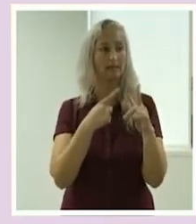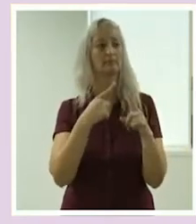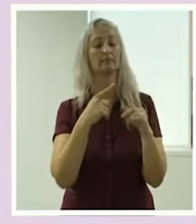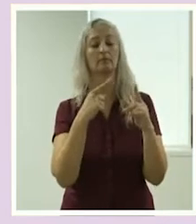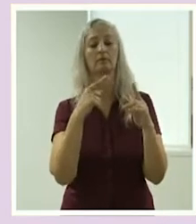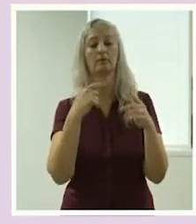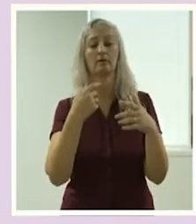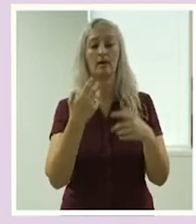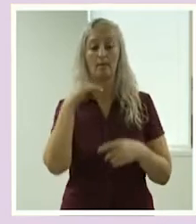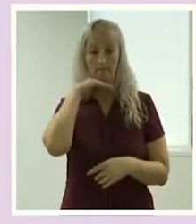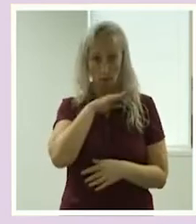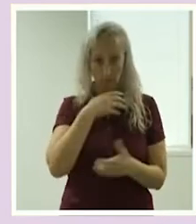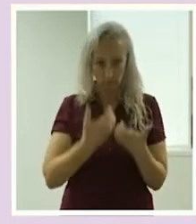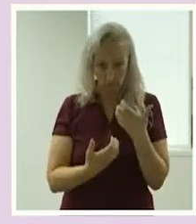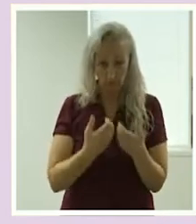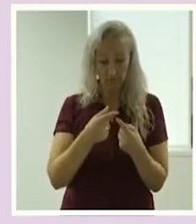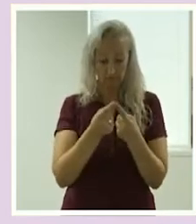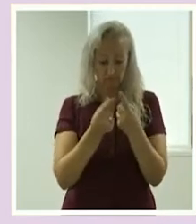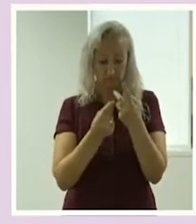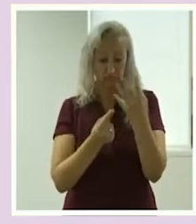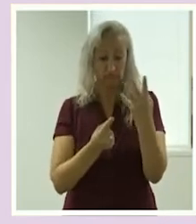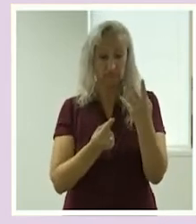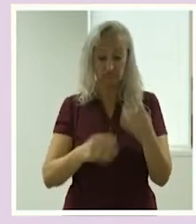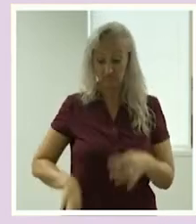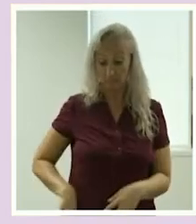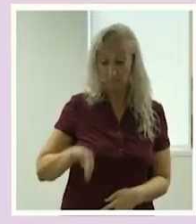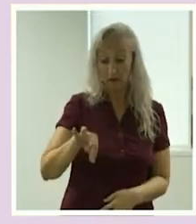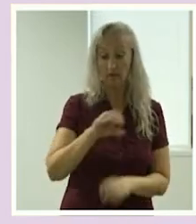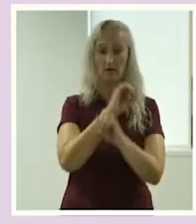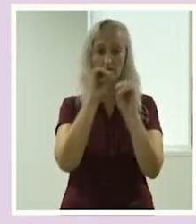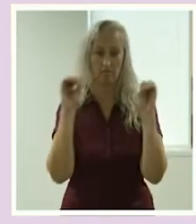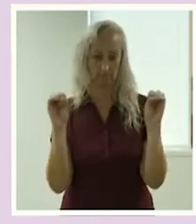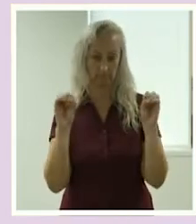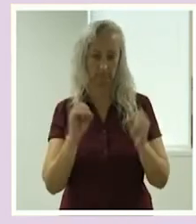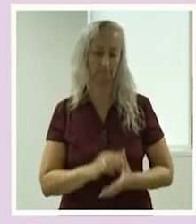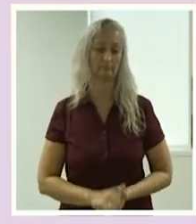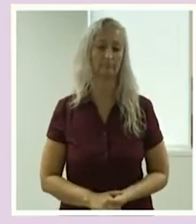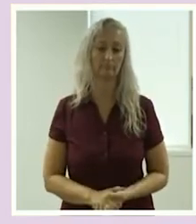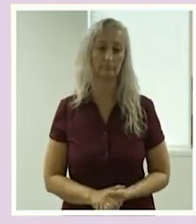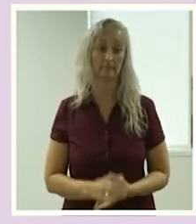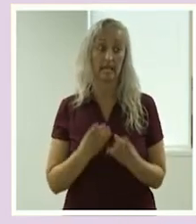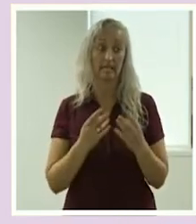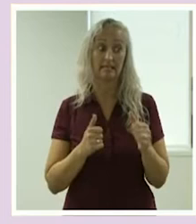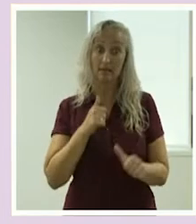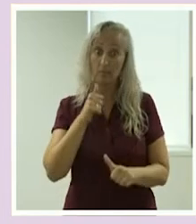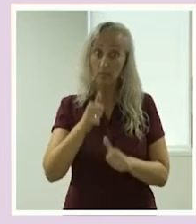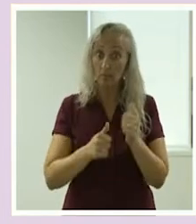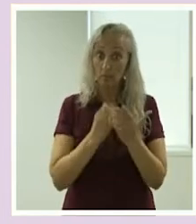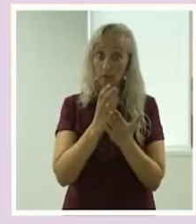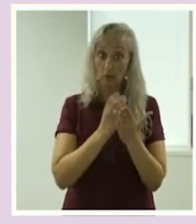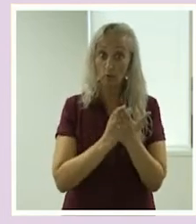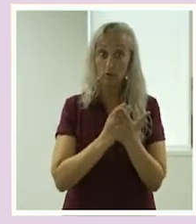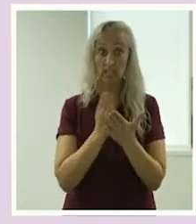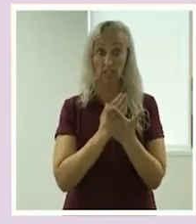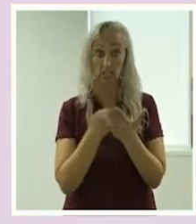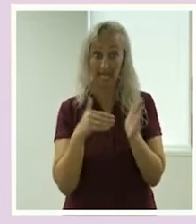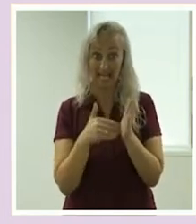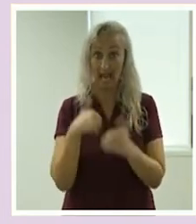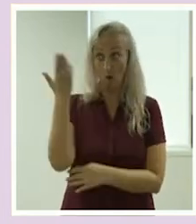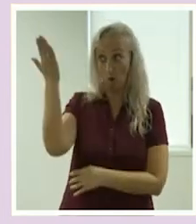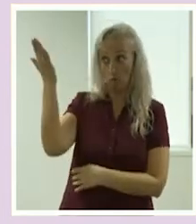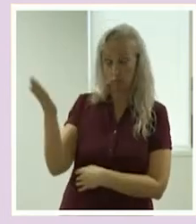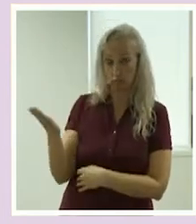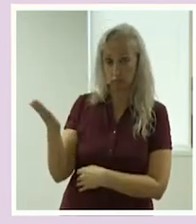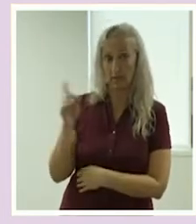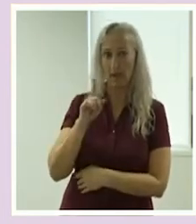is at no cost to you. Some of the most popular courses on the learning hub are being shared with you on the screen. But these are